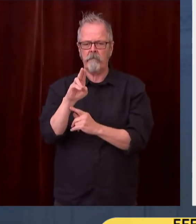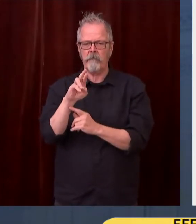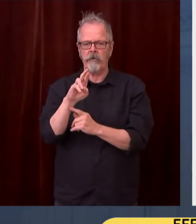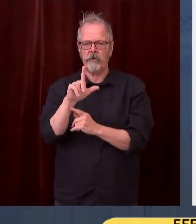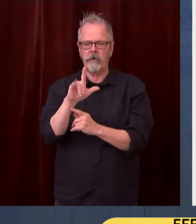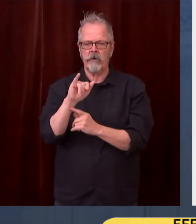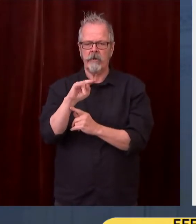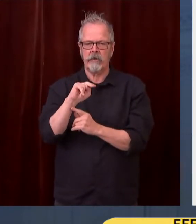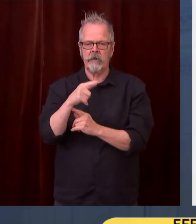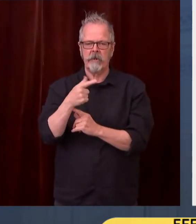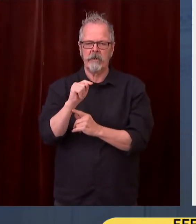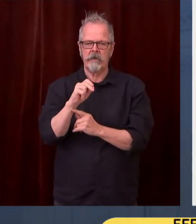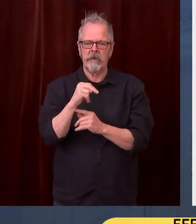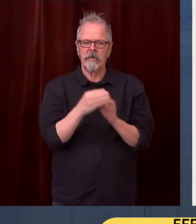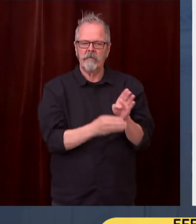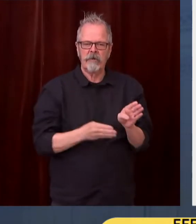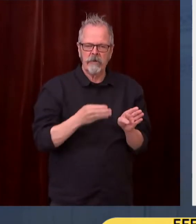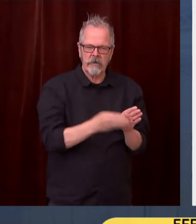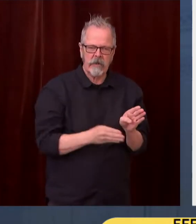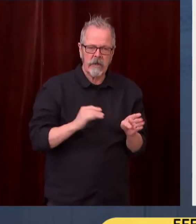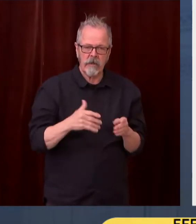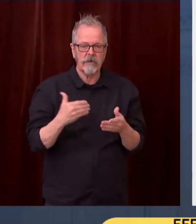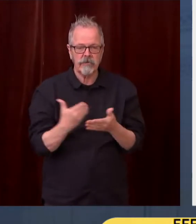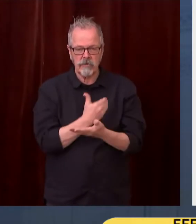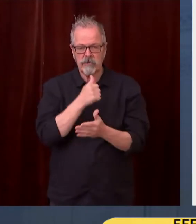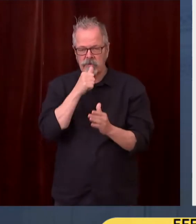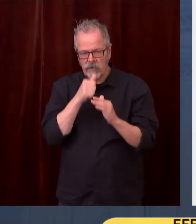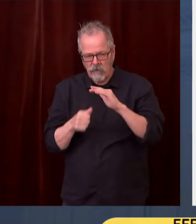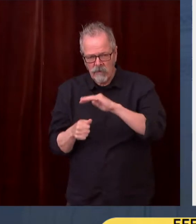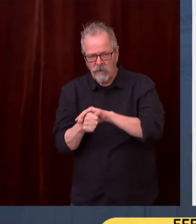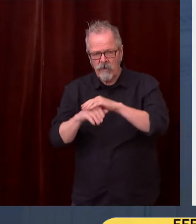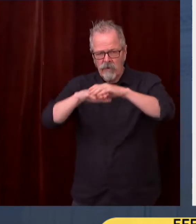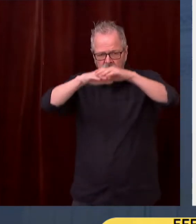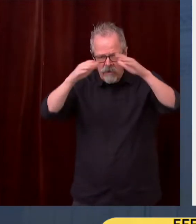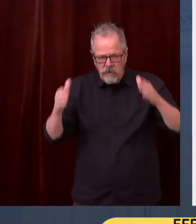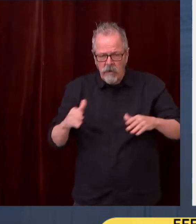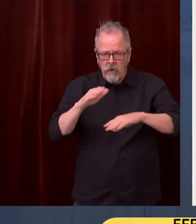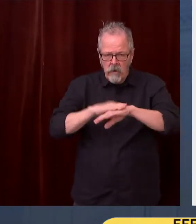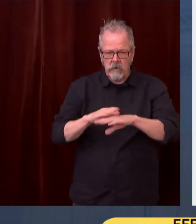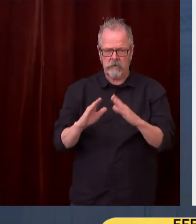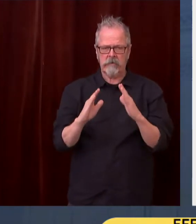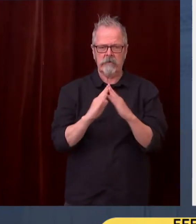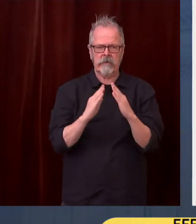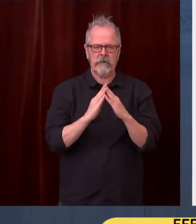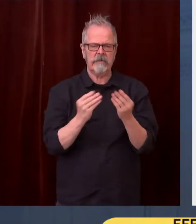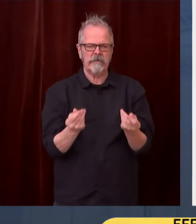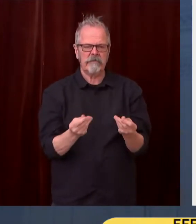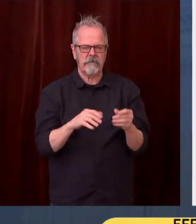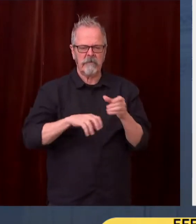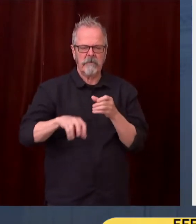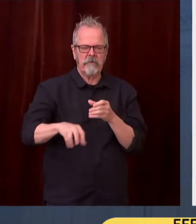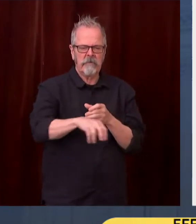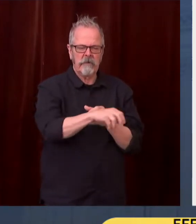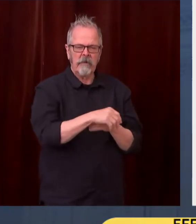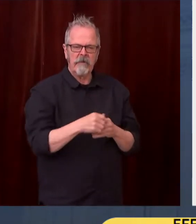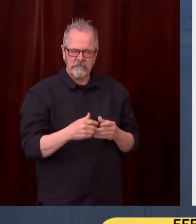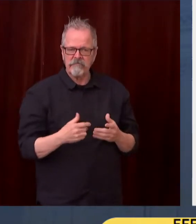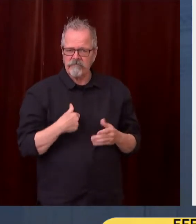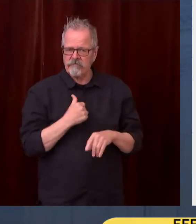modest operating budget gap. It will be a year-round shelter for 50 of our most vulnerable community members.